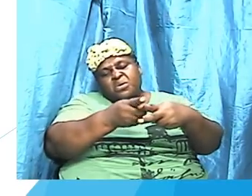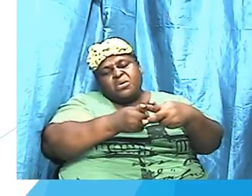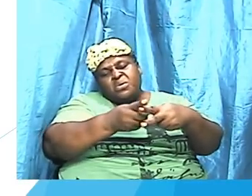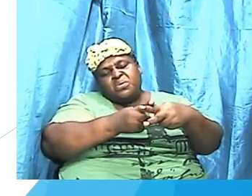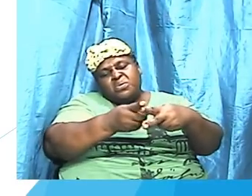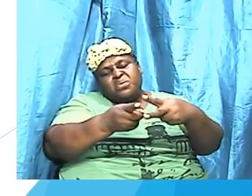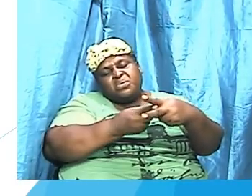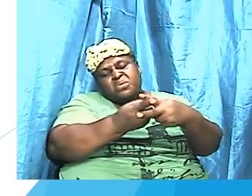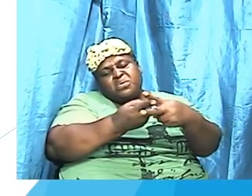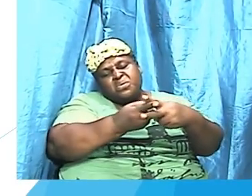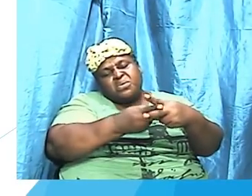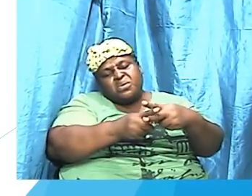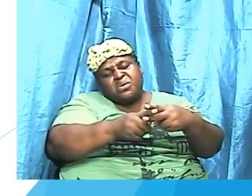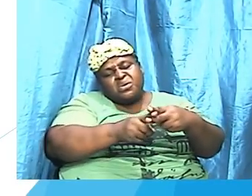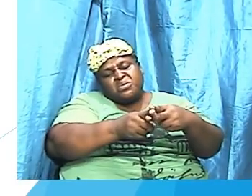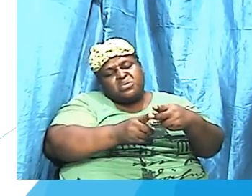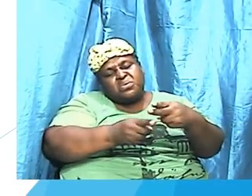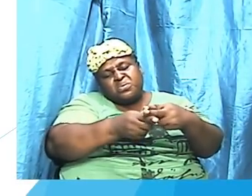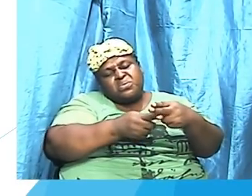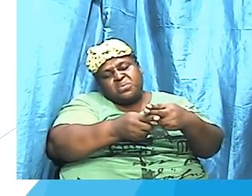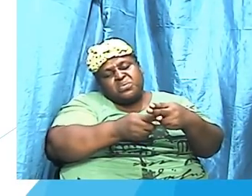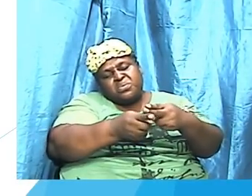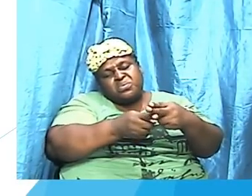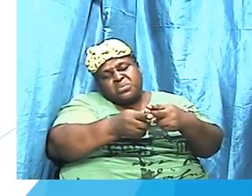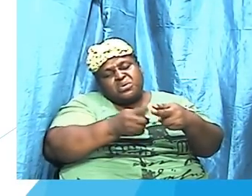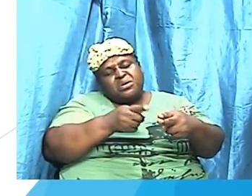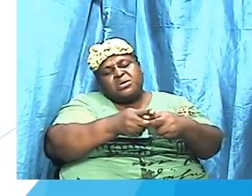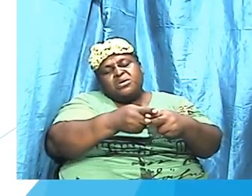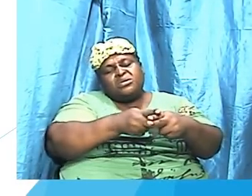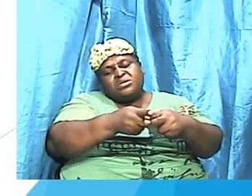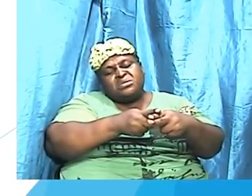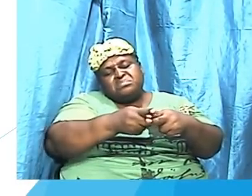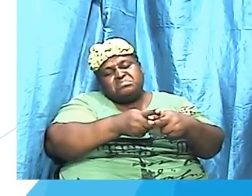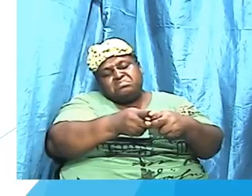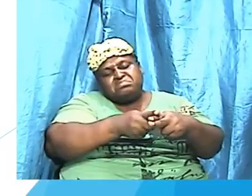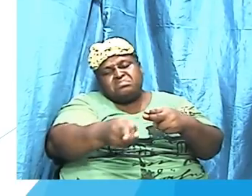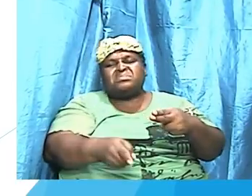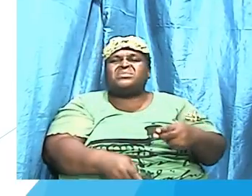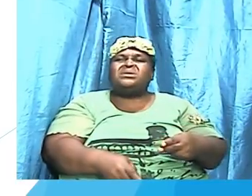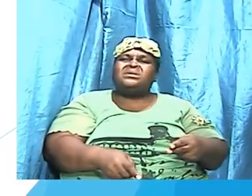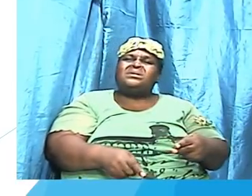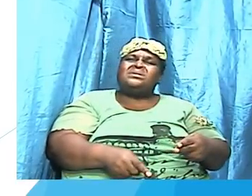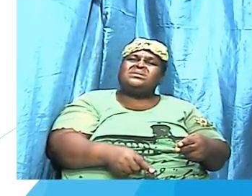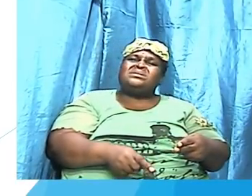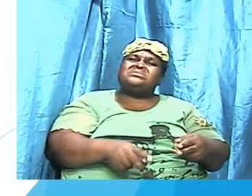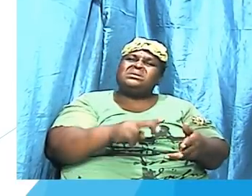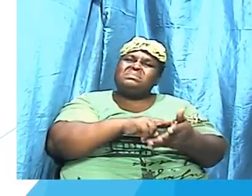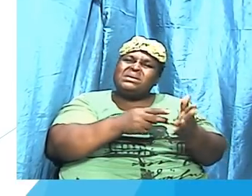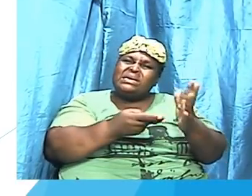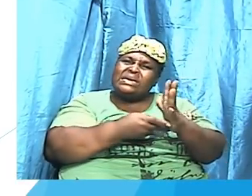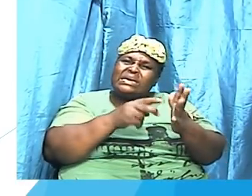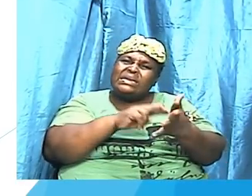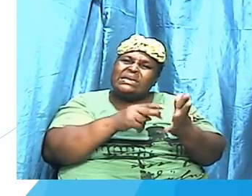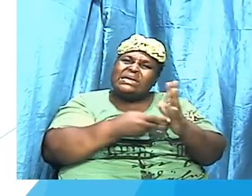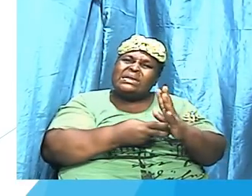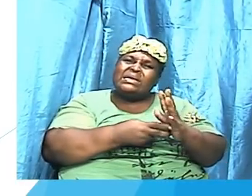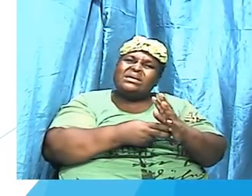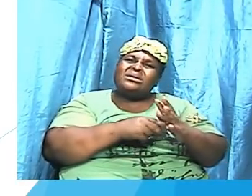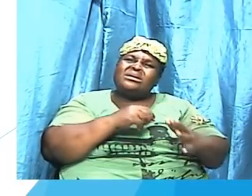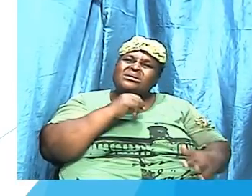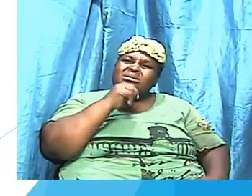of two edges is a concept that is not new